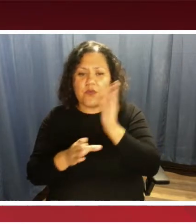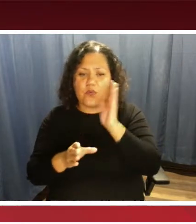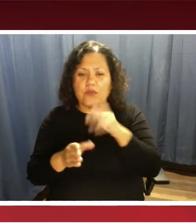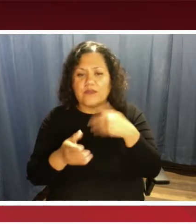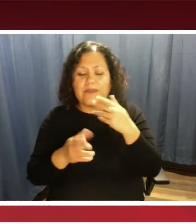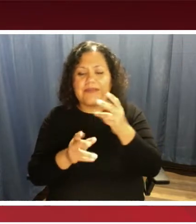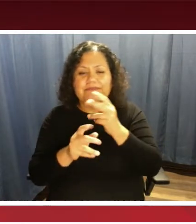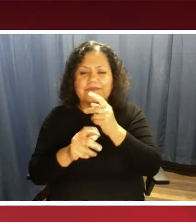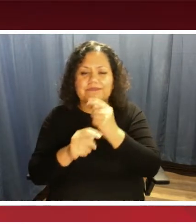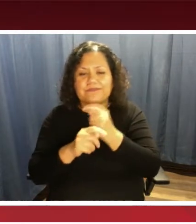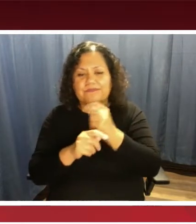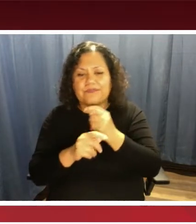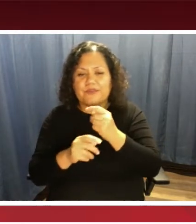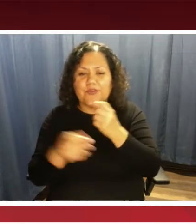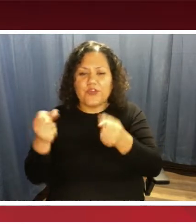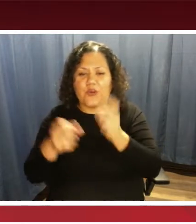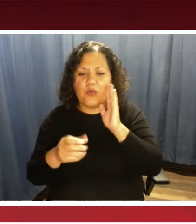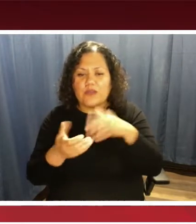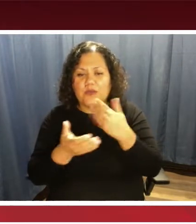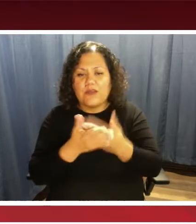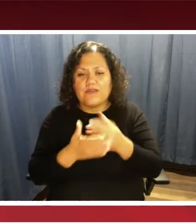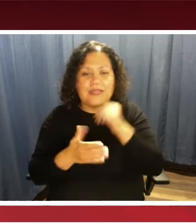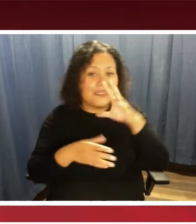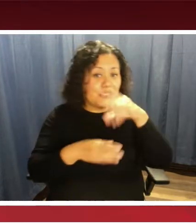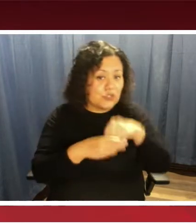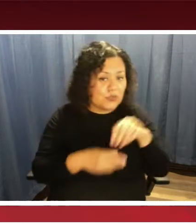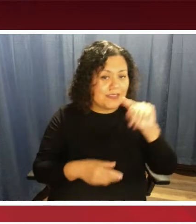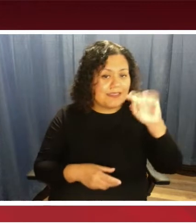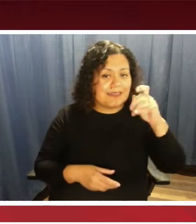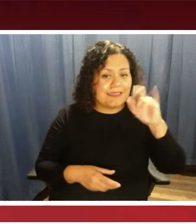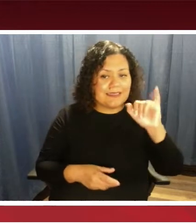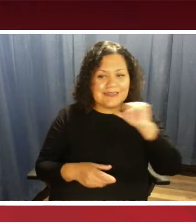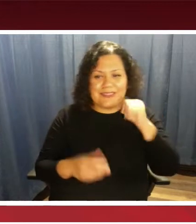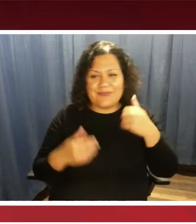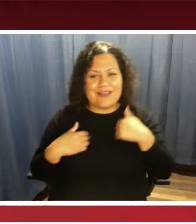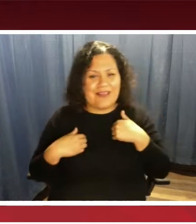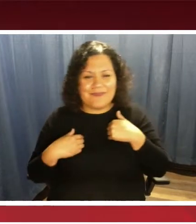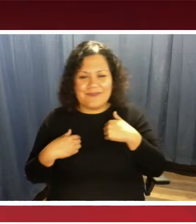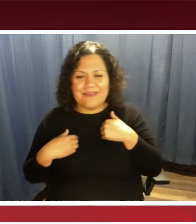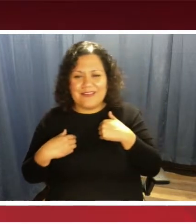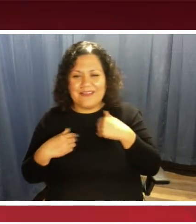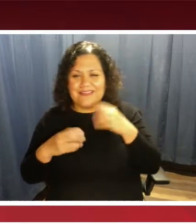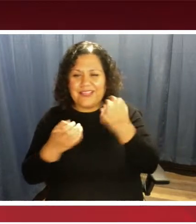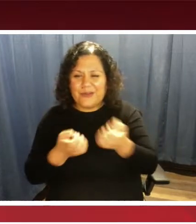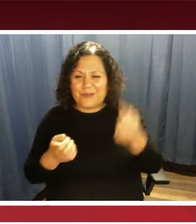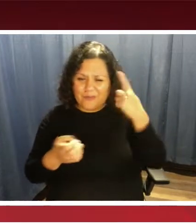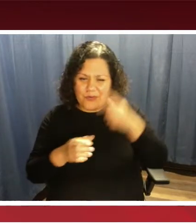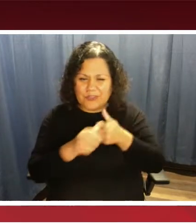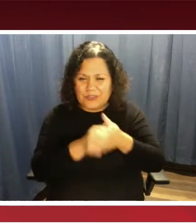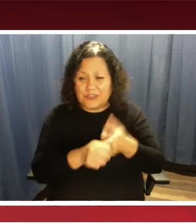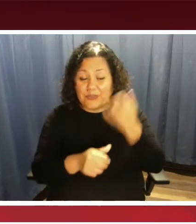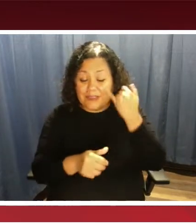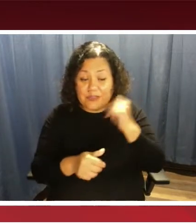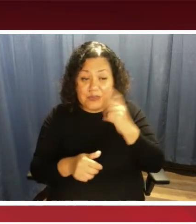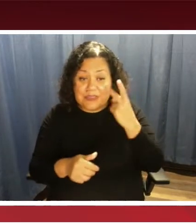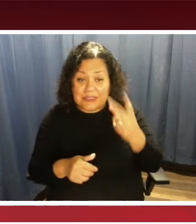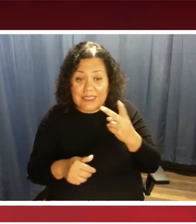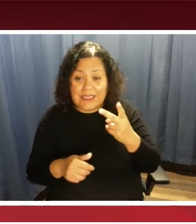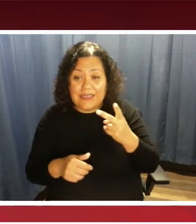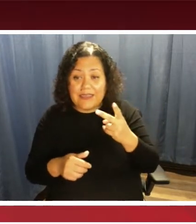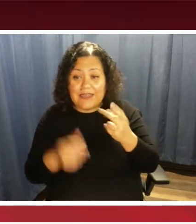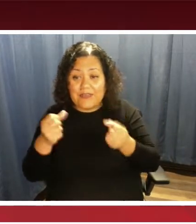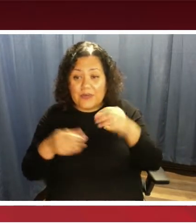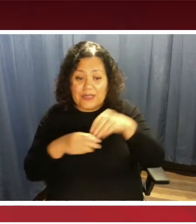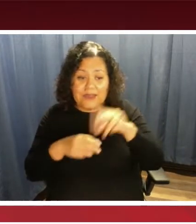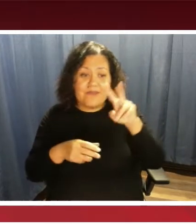because they do not have the equipment onboard their vehicles for us to track them. So if you don't see a vehicle in VOS, that means it's probably a